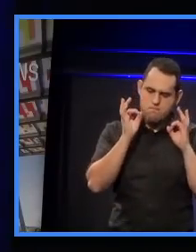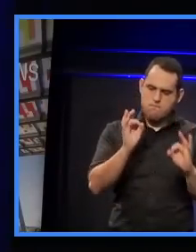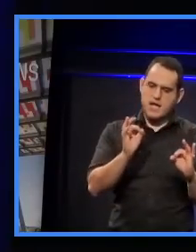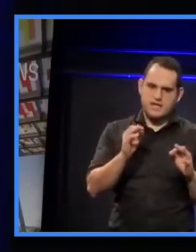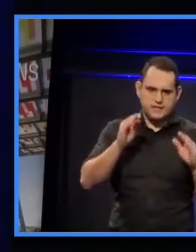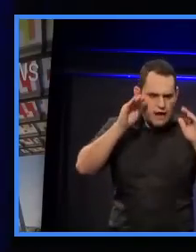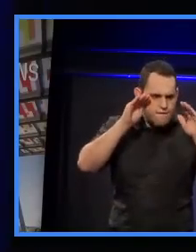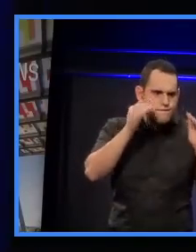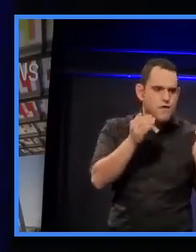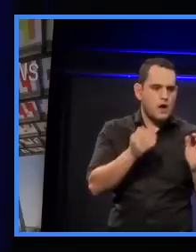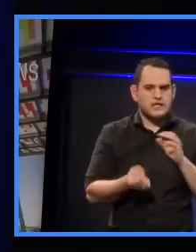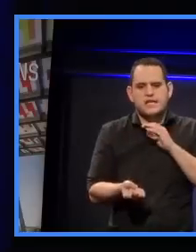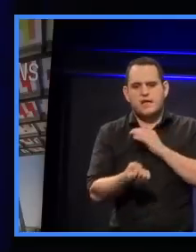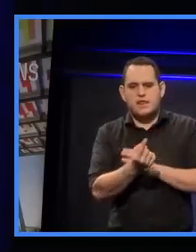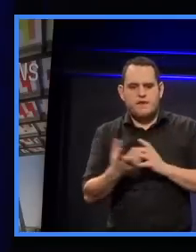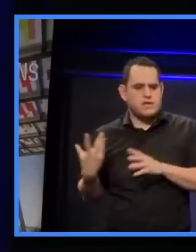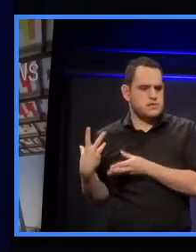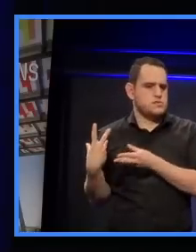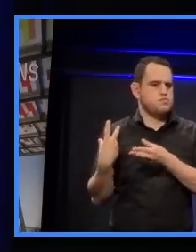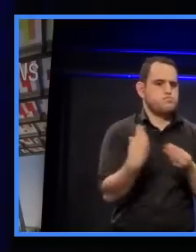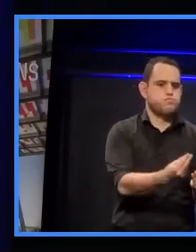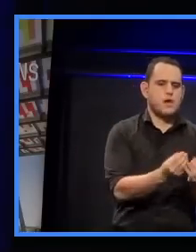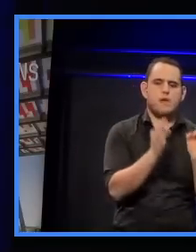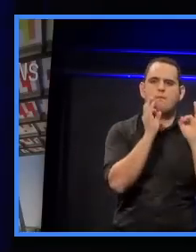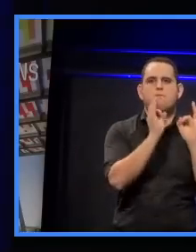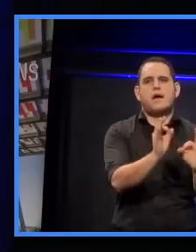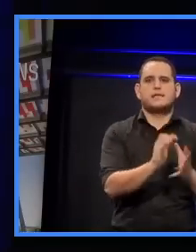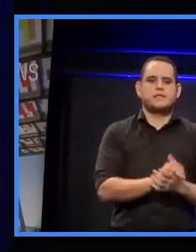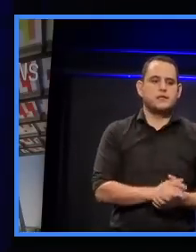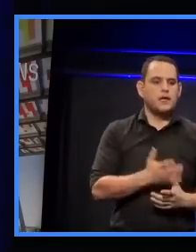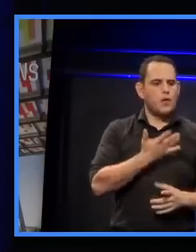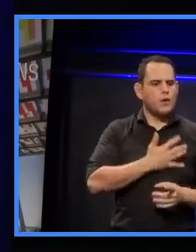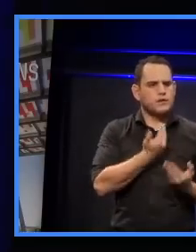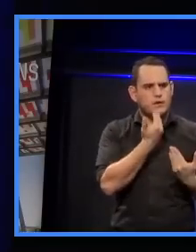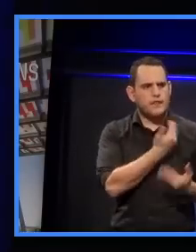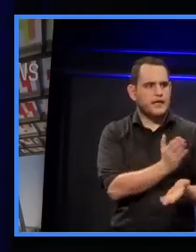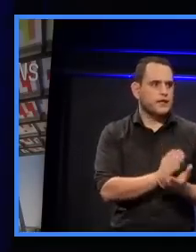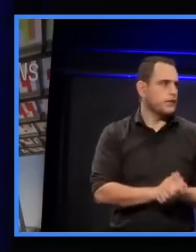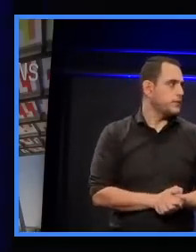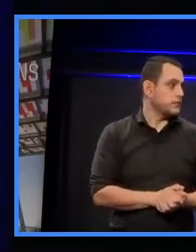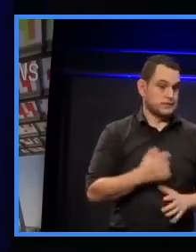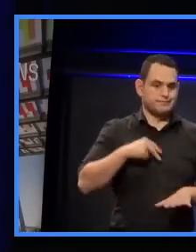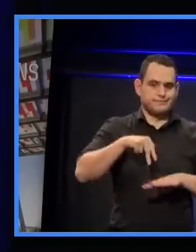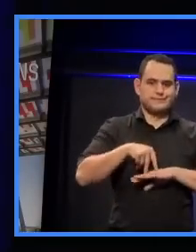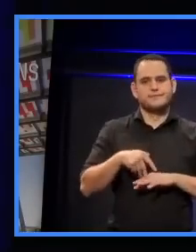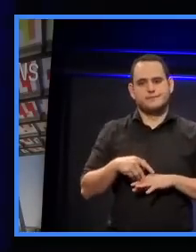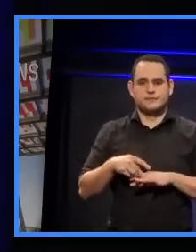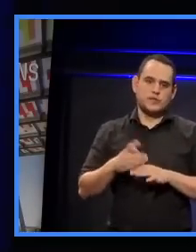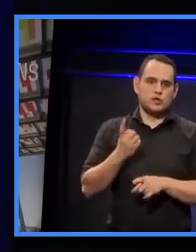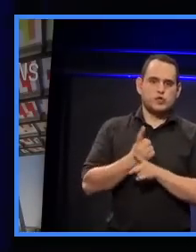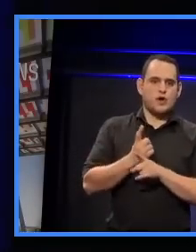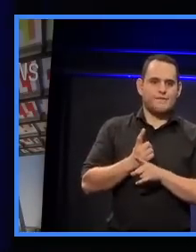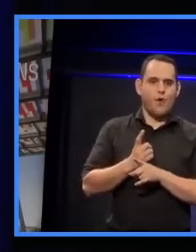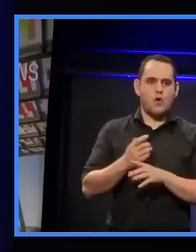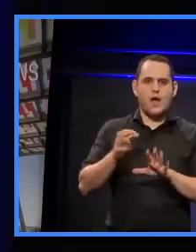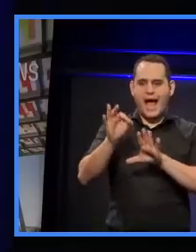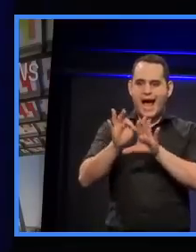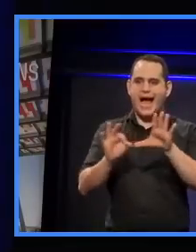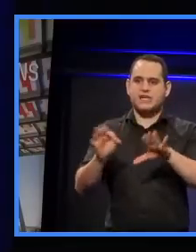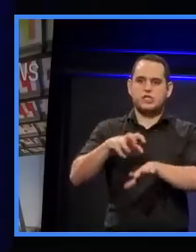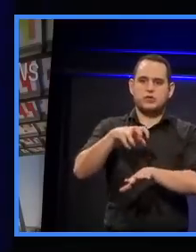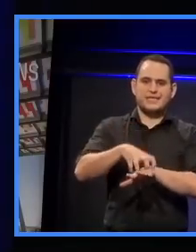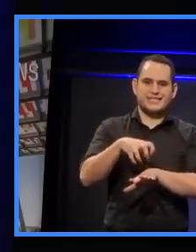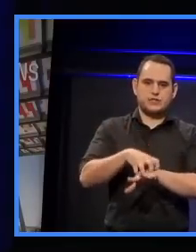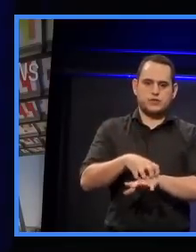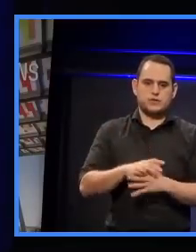various events, these ones in particular. We'd like to also – I'm here really talking on behalf of the Institute of Architects – we'd